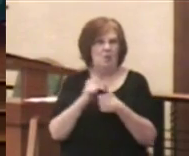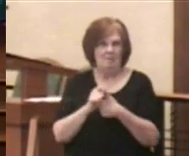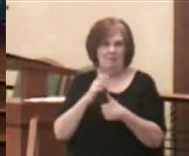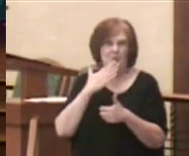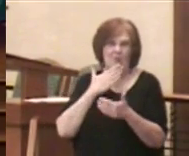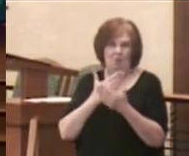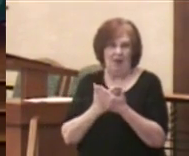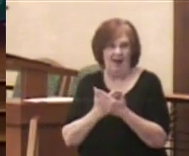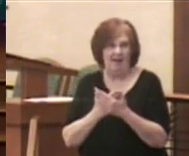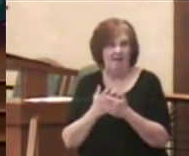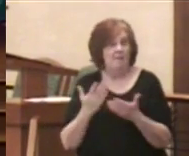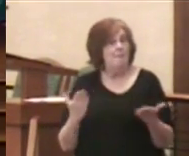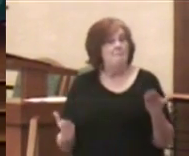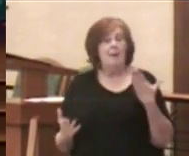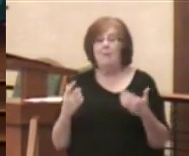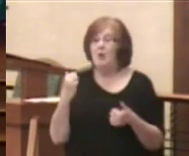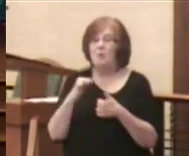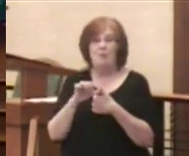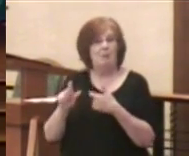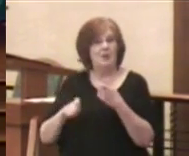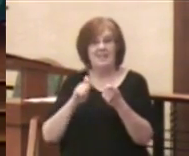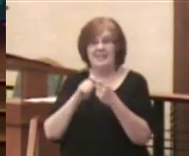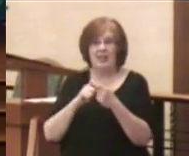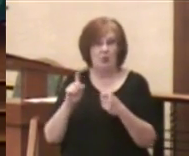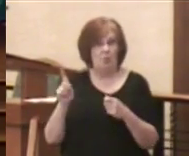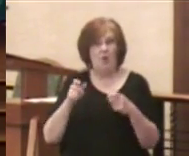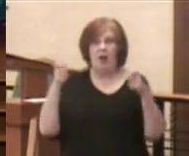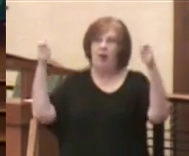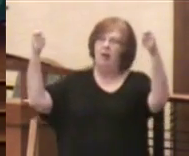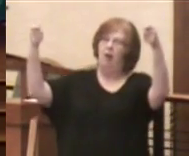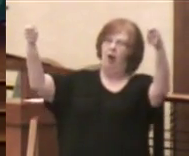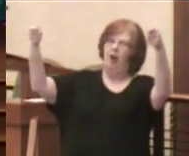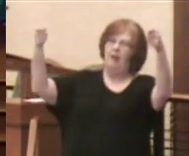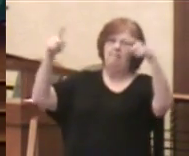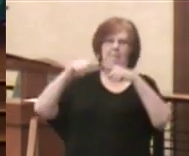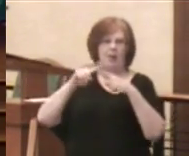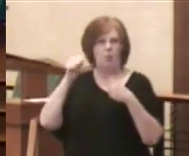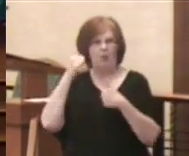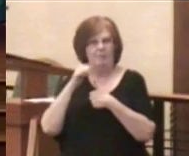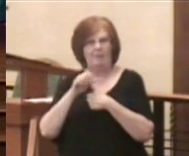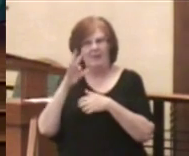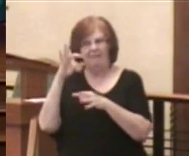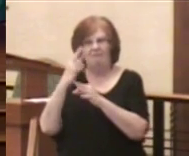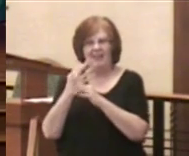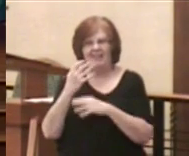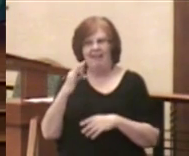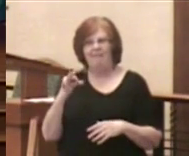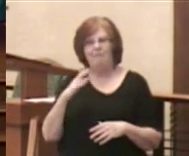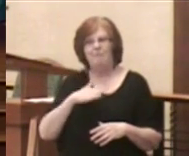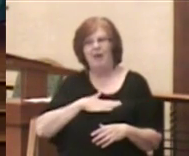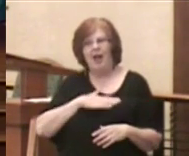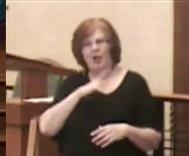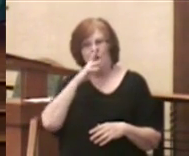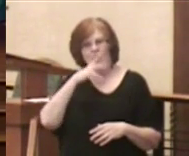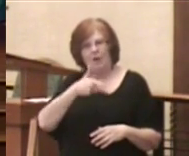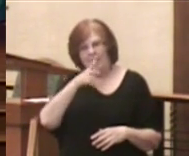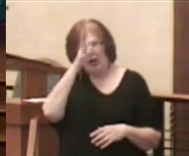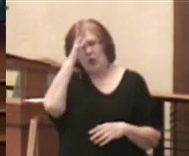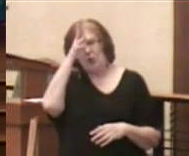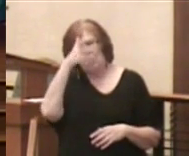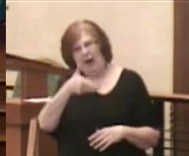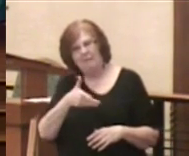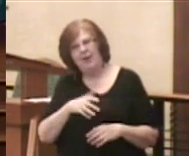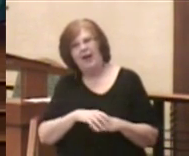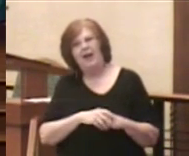But maybe I don't remember exactly where this hung, but I do remember the faith of my grandma and my grandpa. I remember